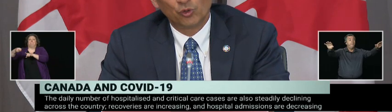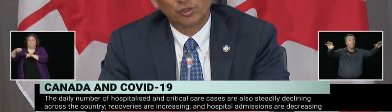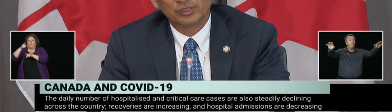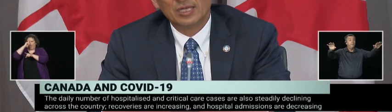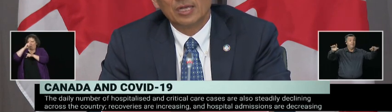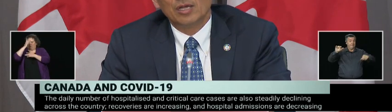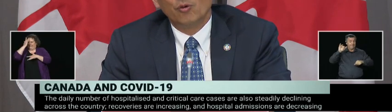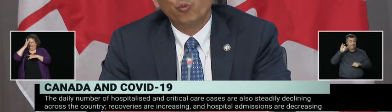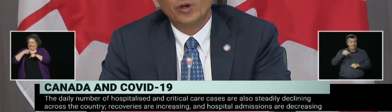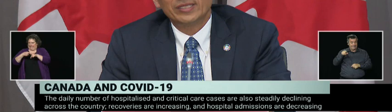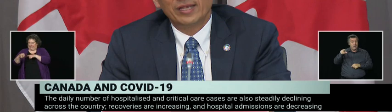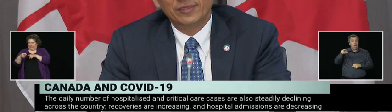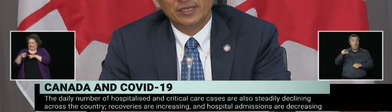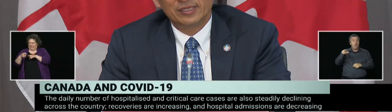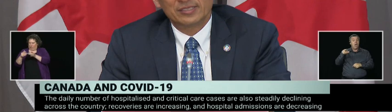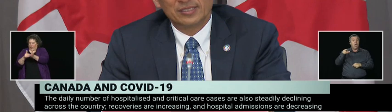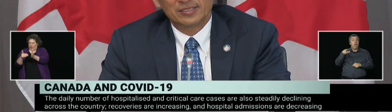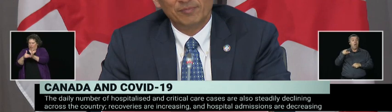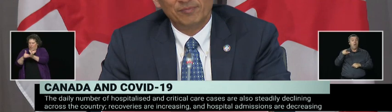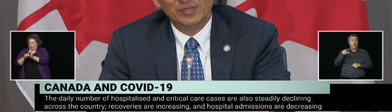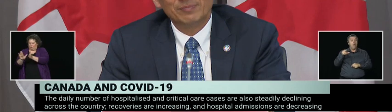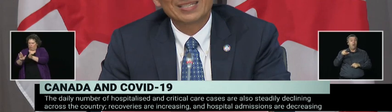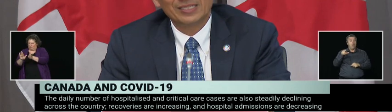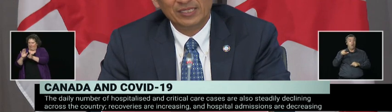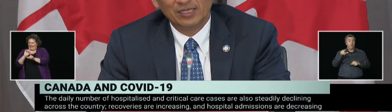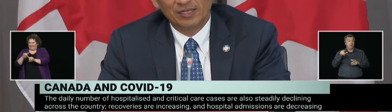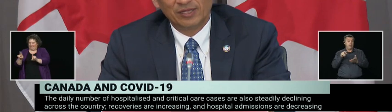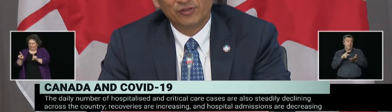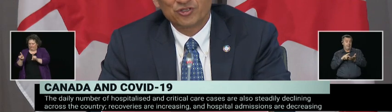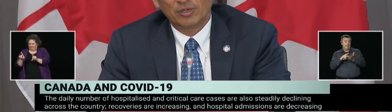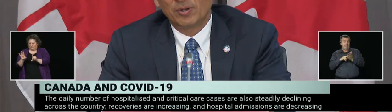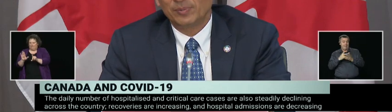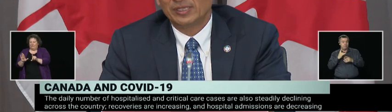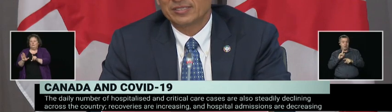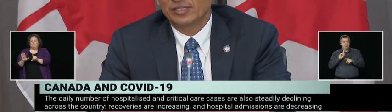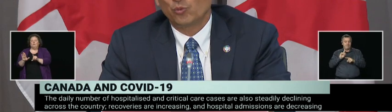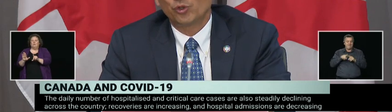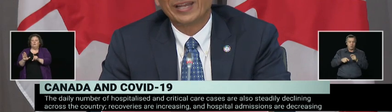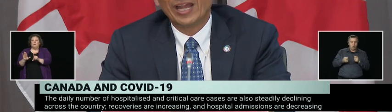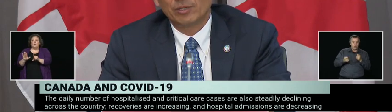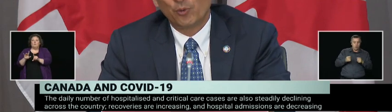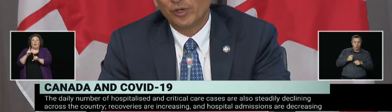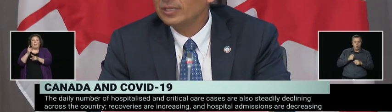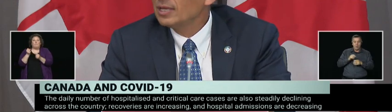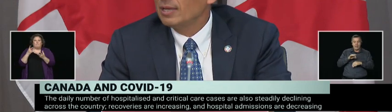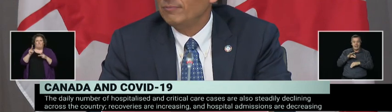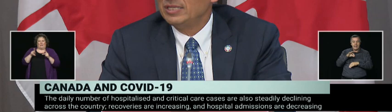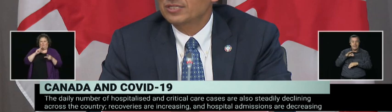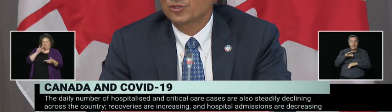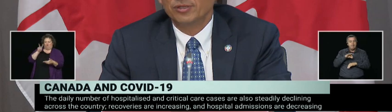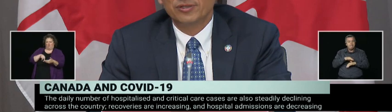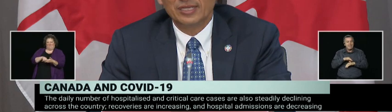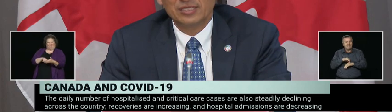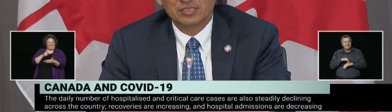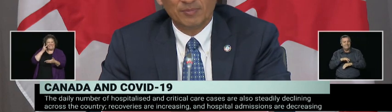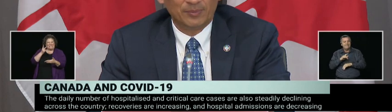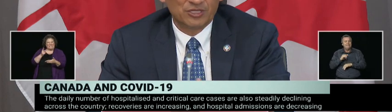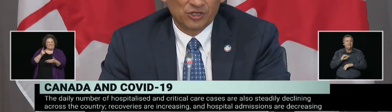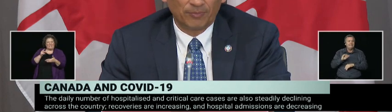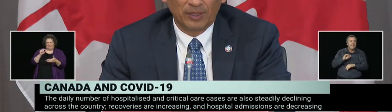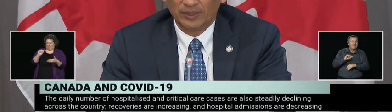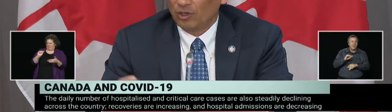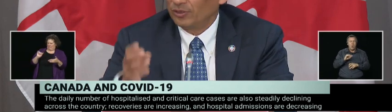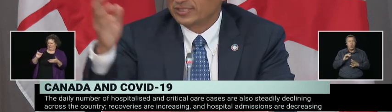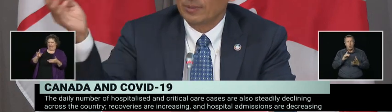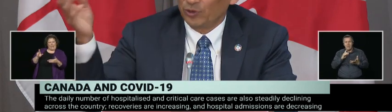control world. What I think is a bit misleading, I think, for the general public is that the word airborne means certain things to